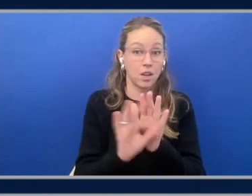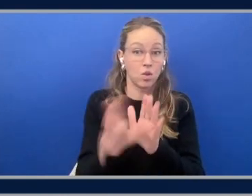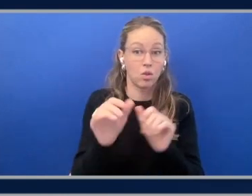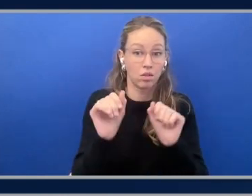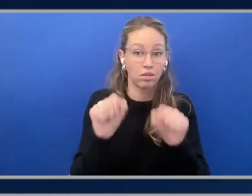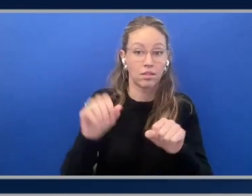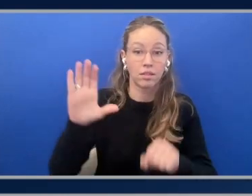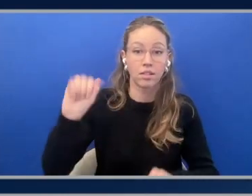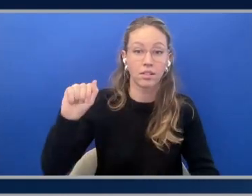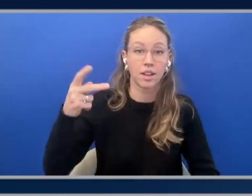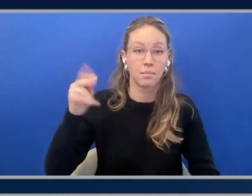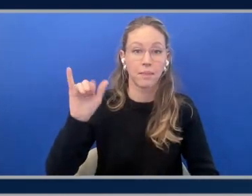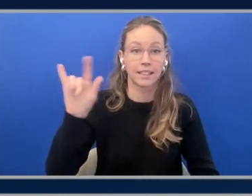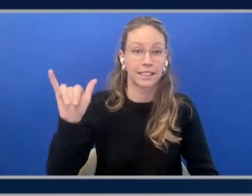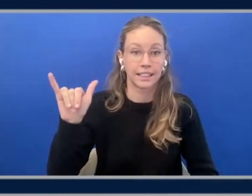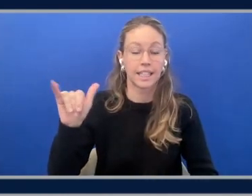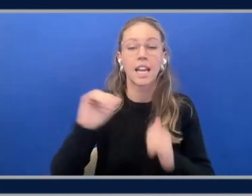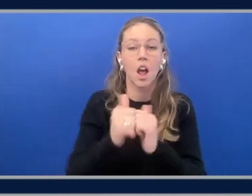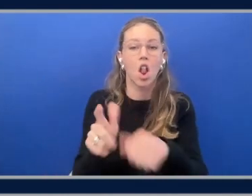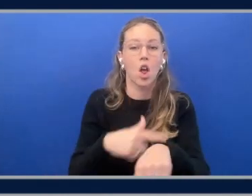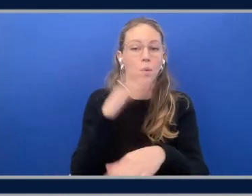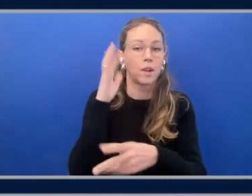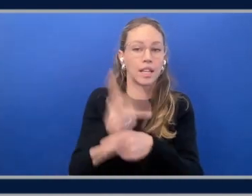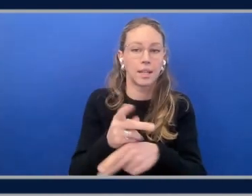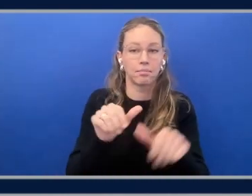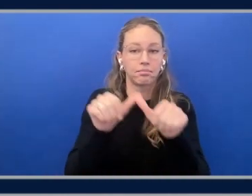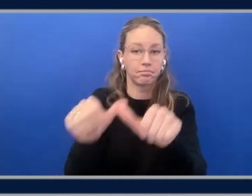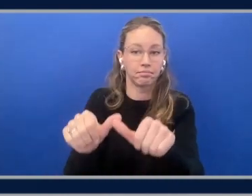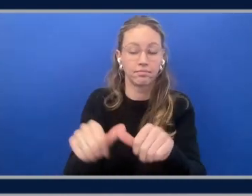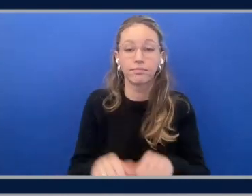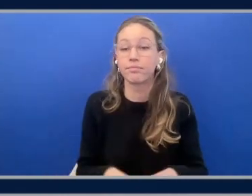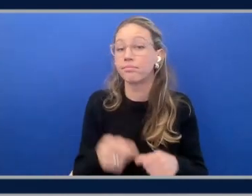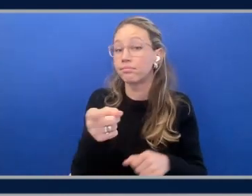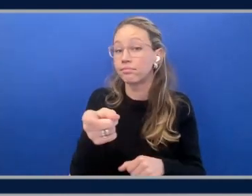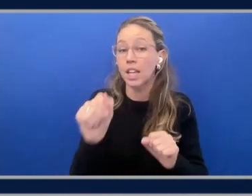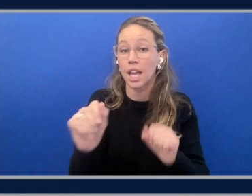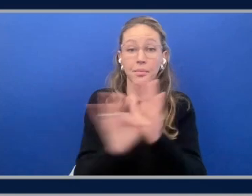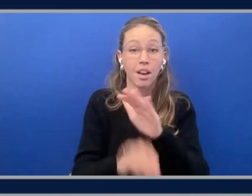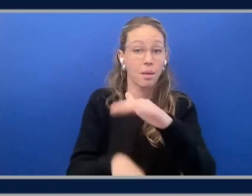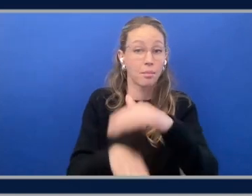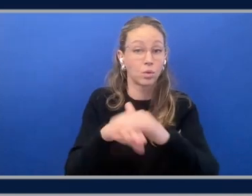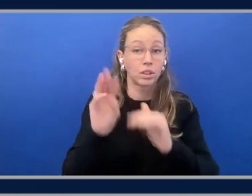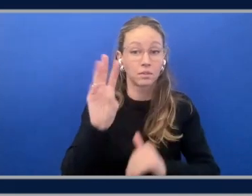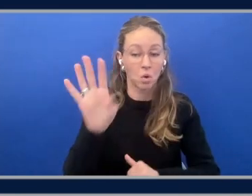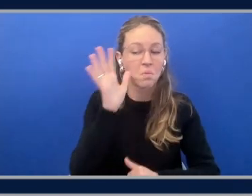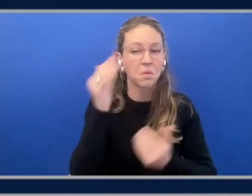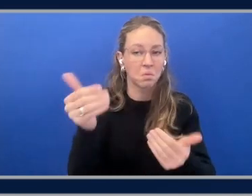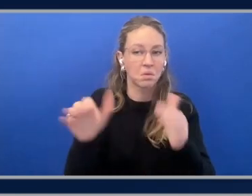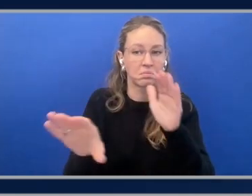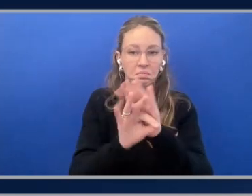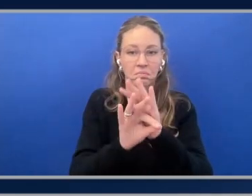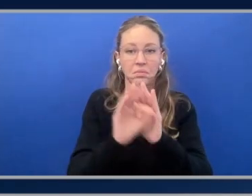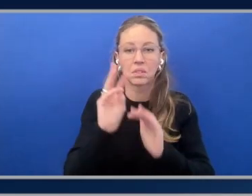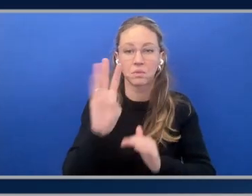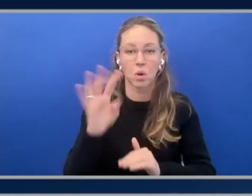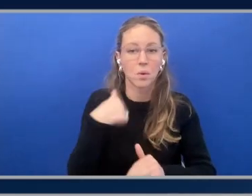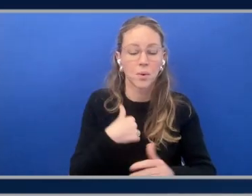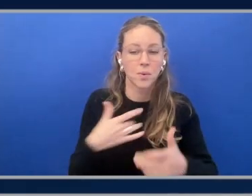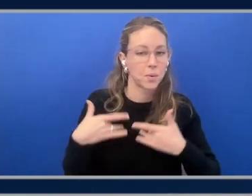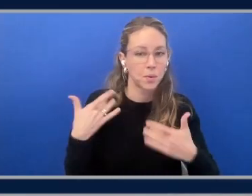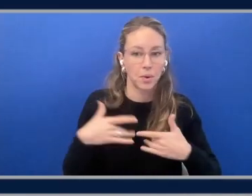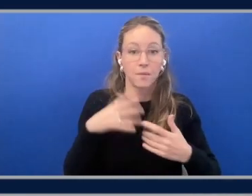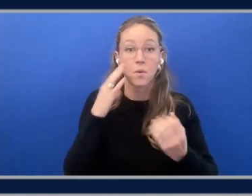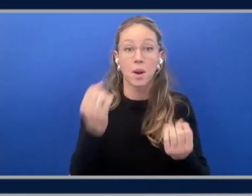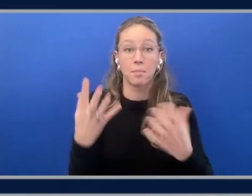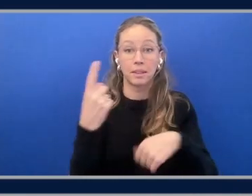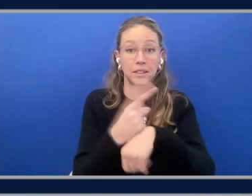to reserve these monster instances. So here you can see we can choose up to 64. Let's go with that. We're pretty excited. And for days,